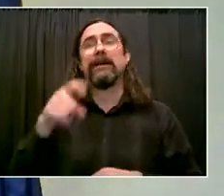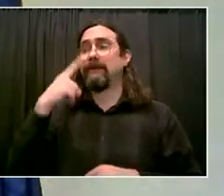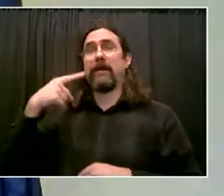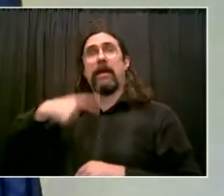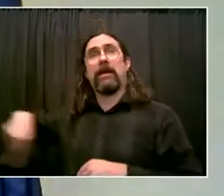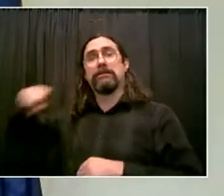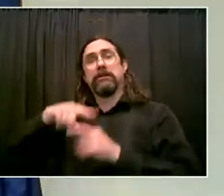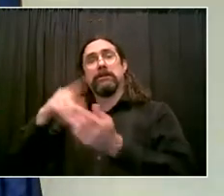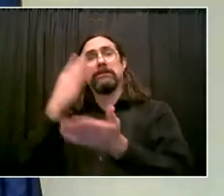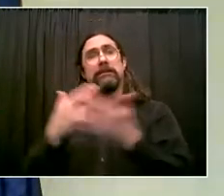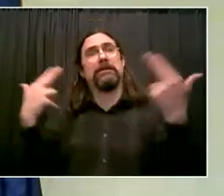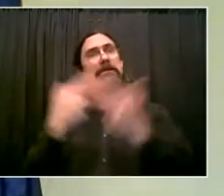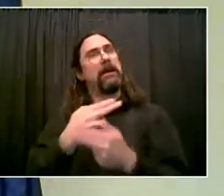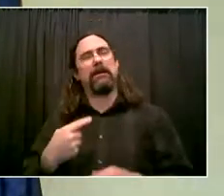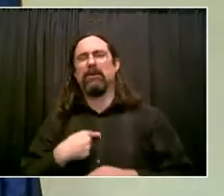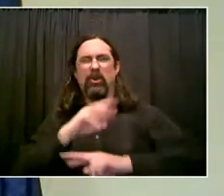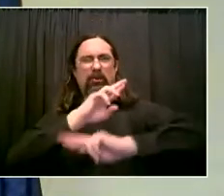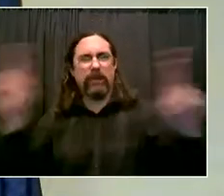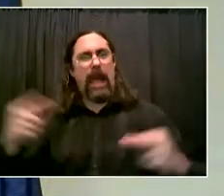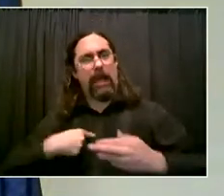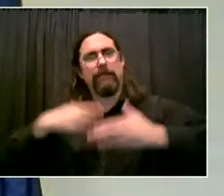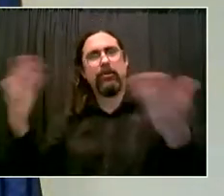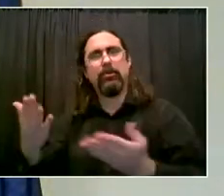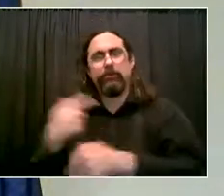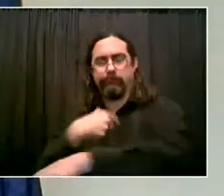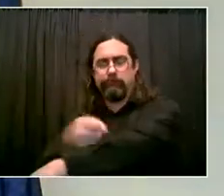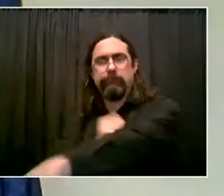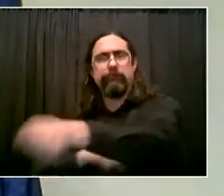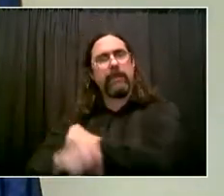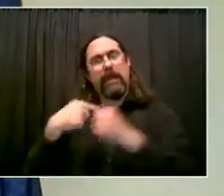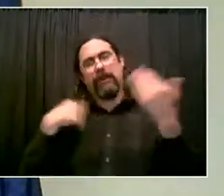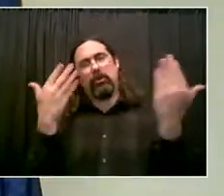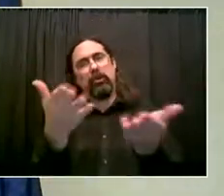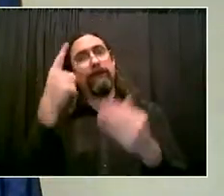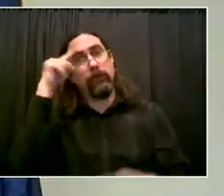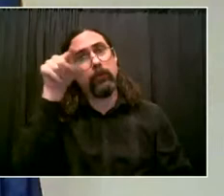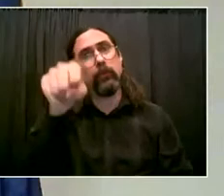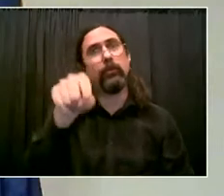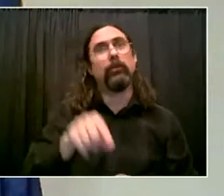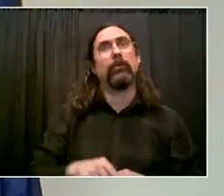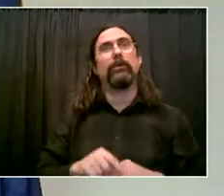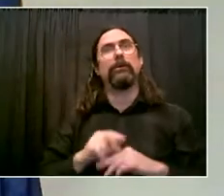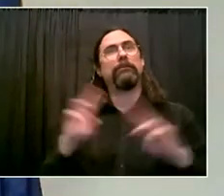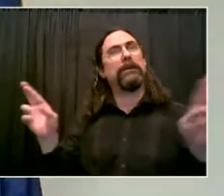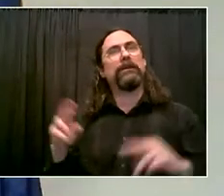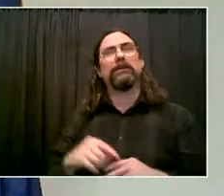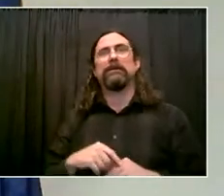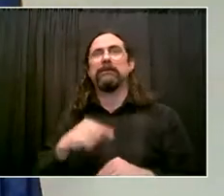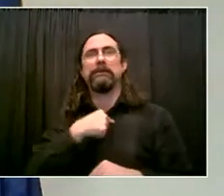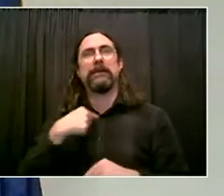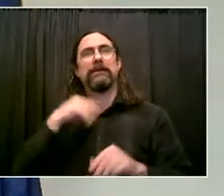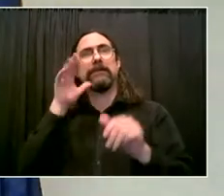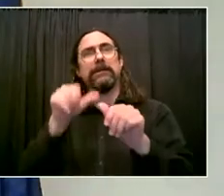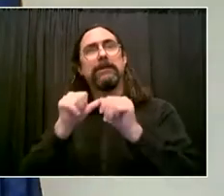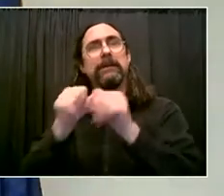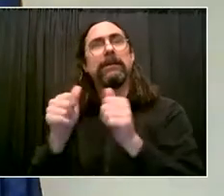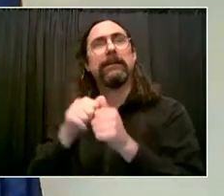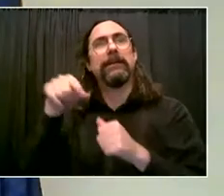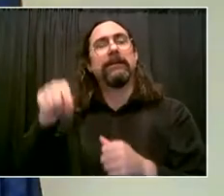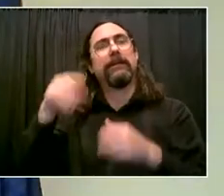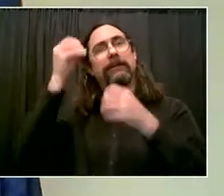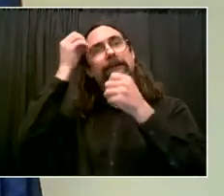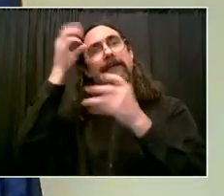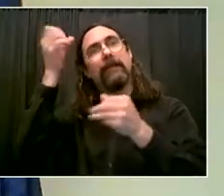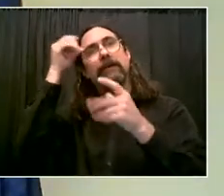I work with the Kill Violence Group. I'm going to continue to have my resource fairs. I'm going to open up play streets. I have the Saturday Night Lights program